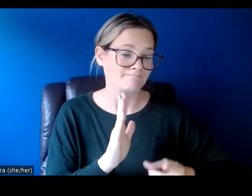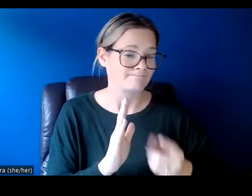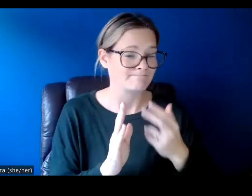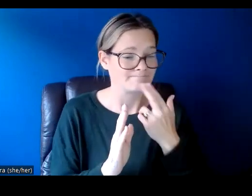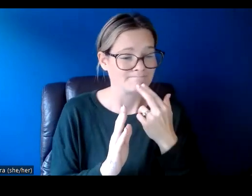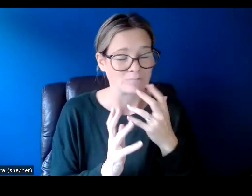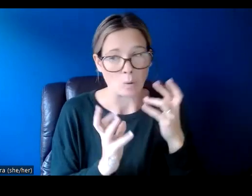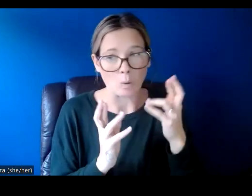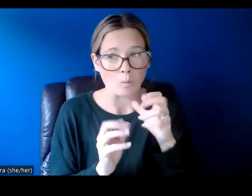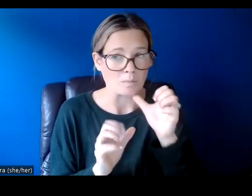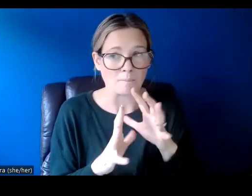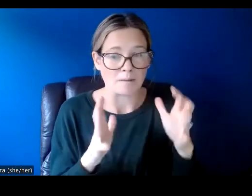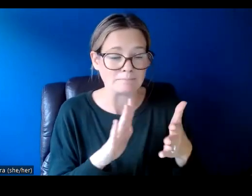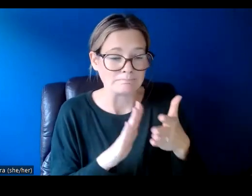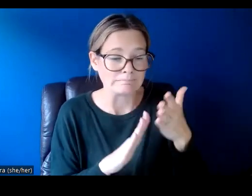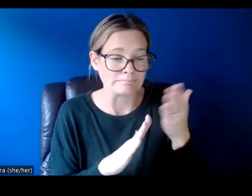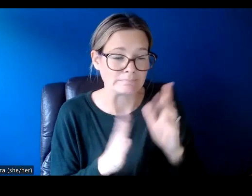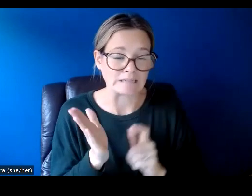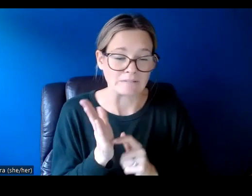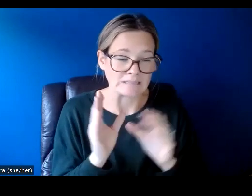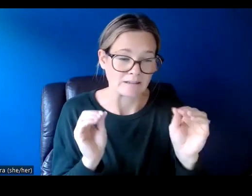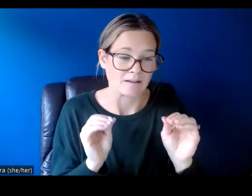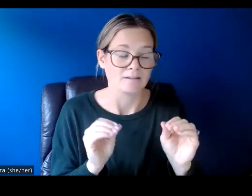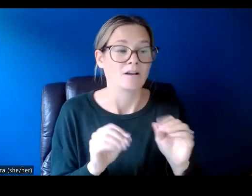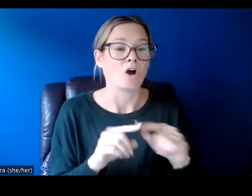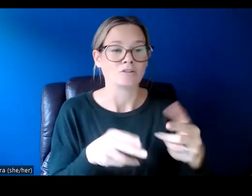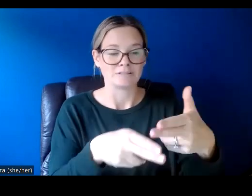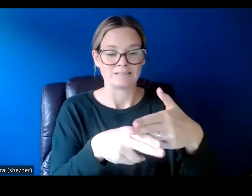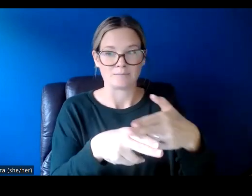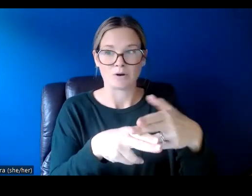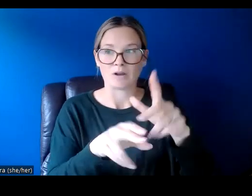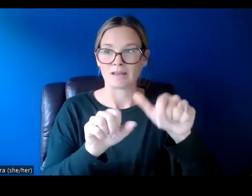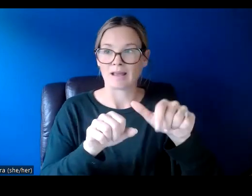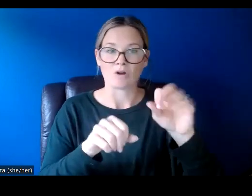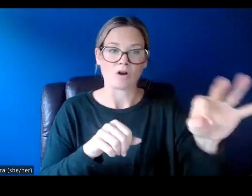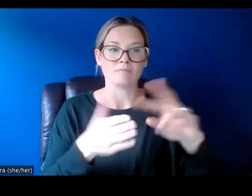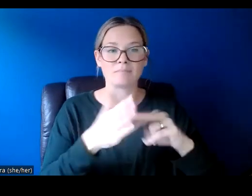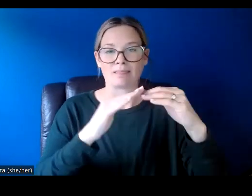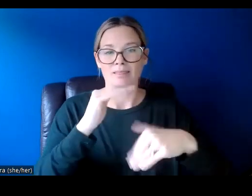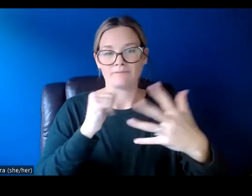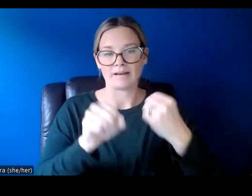no maintenance and we also ask that the artwork be temporary so that means less than five years.